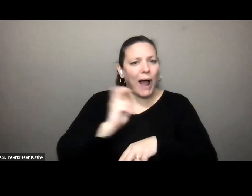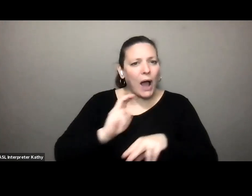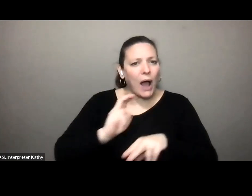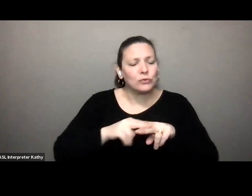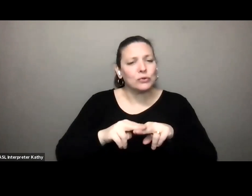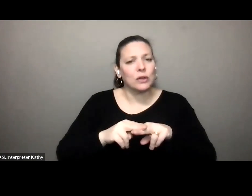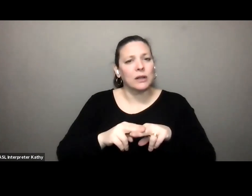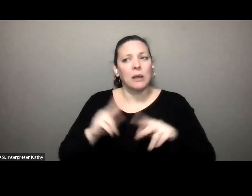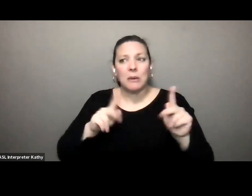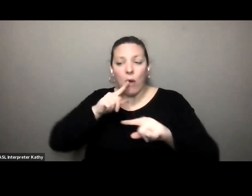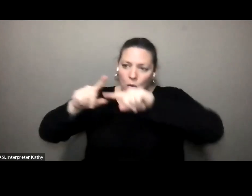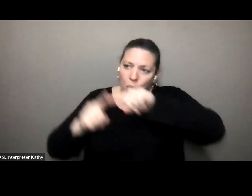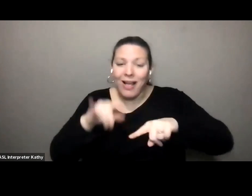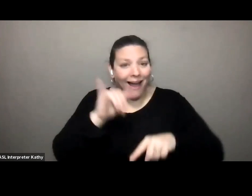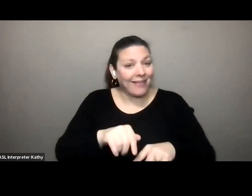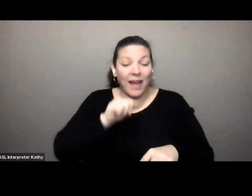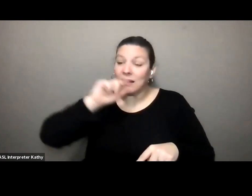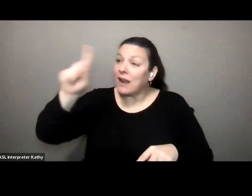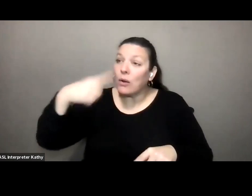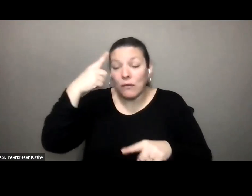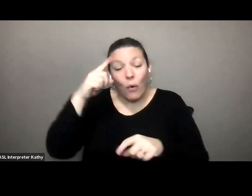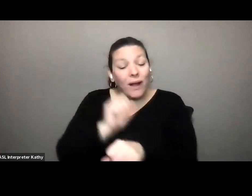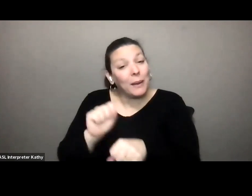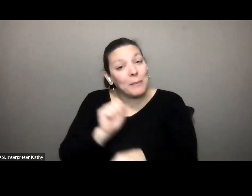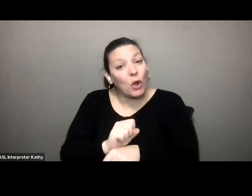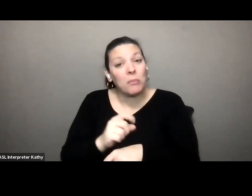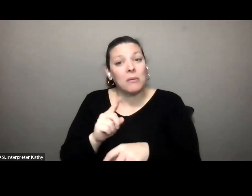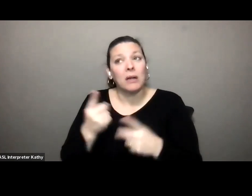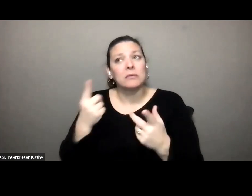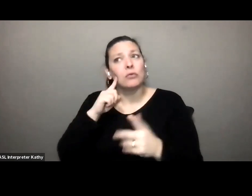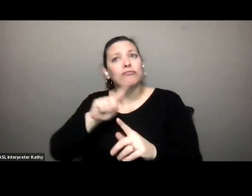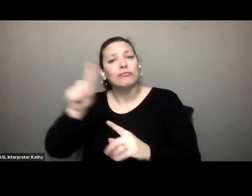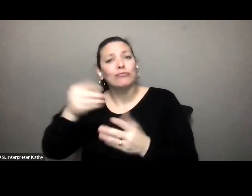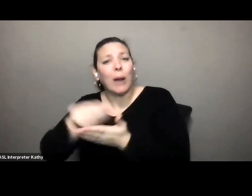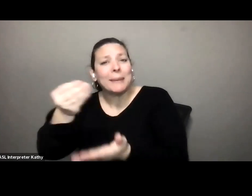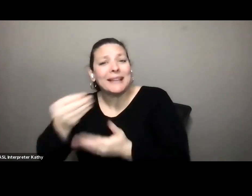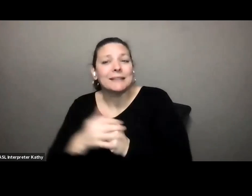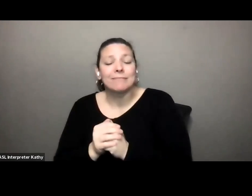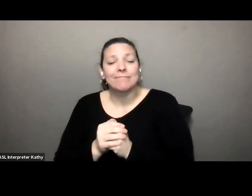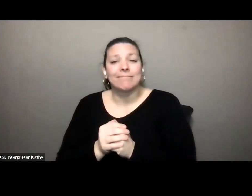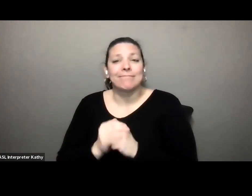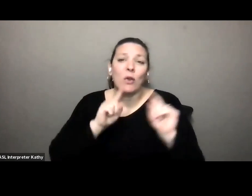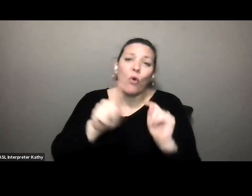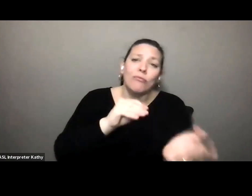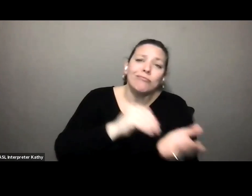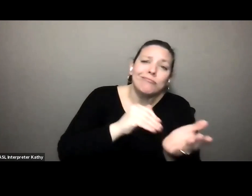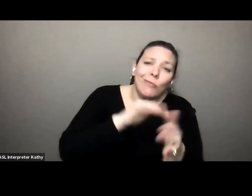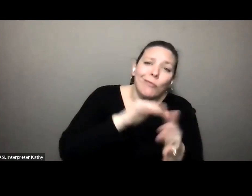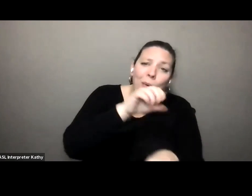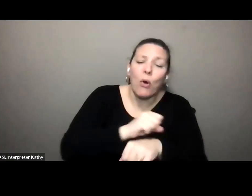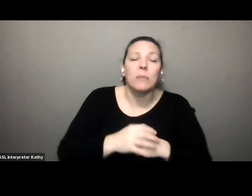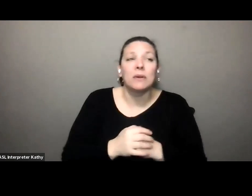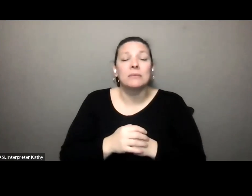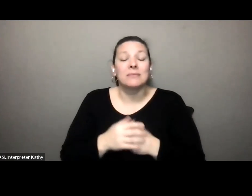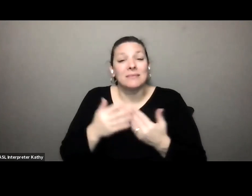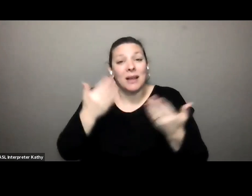that fixed line not just for employment but to go shopping you know go to go to doctor's appointments or